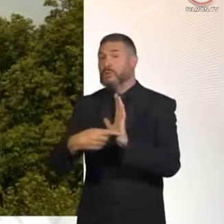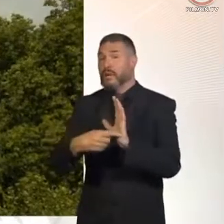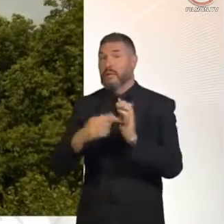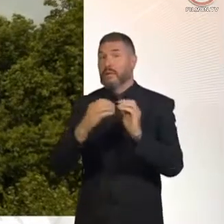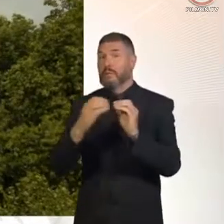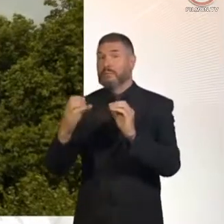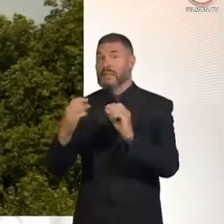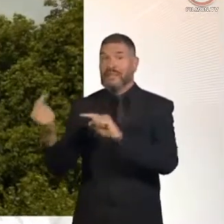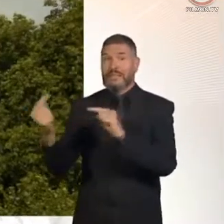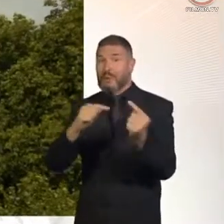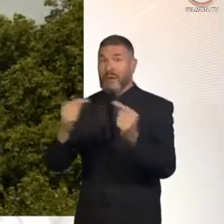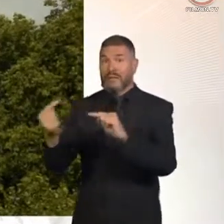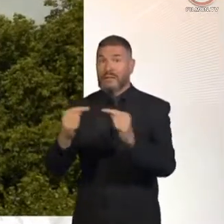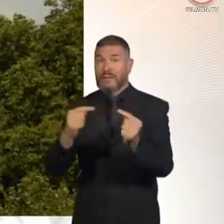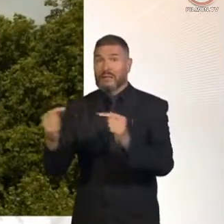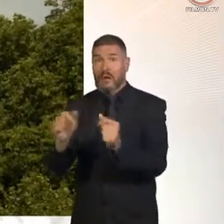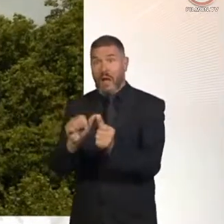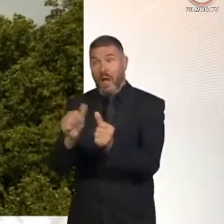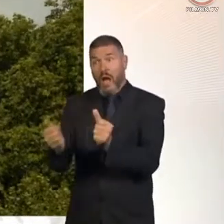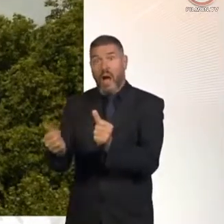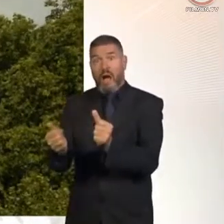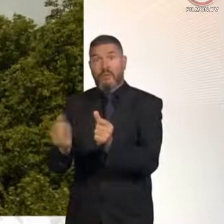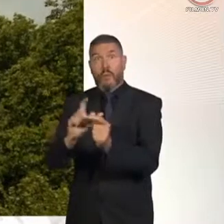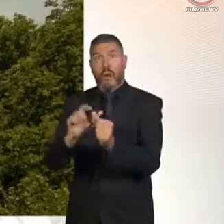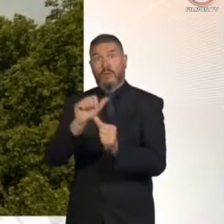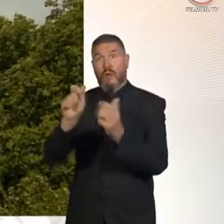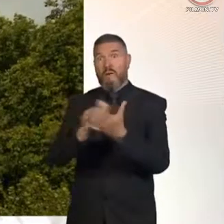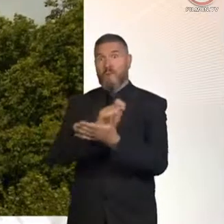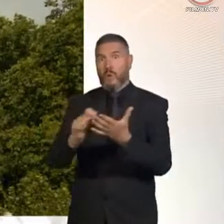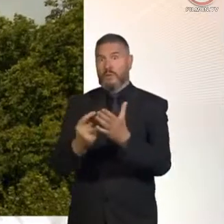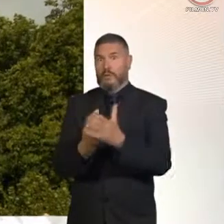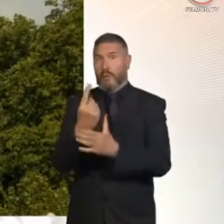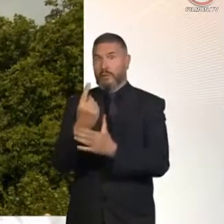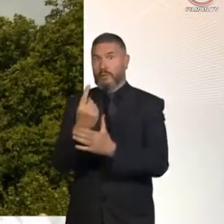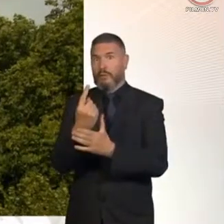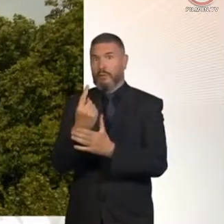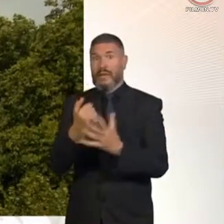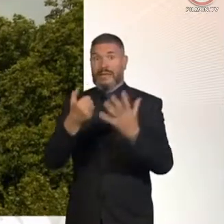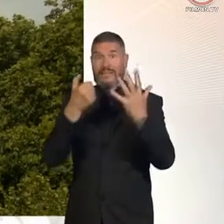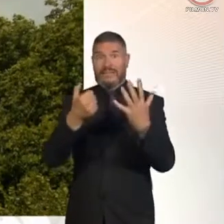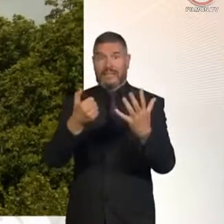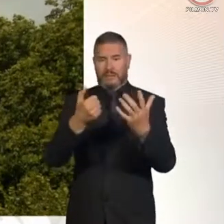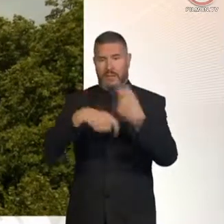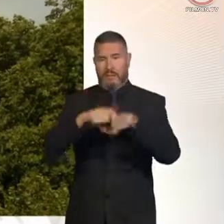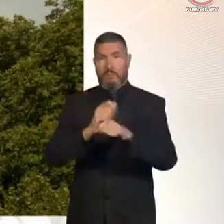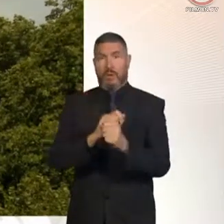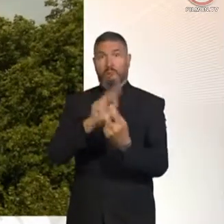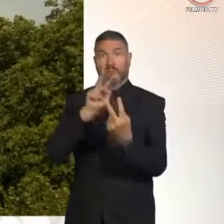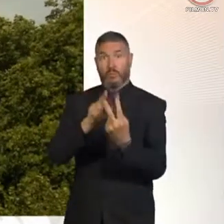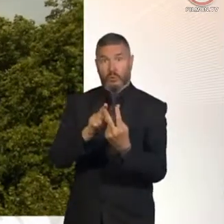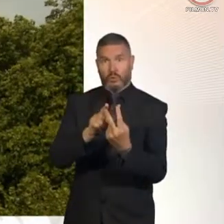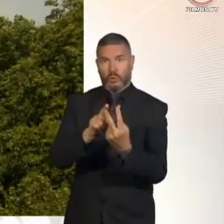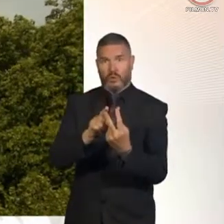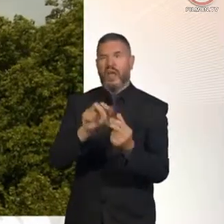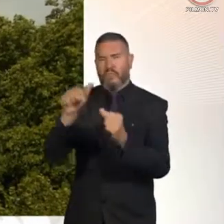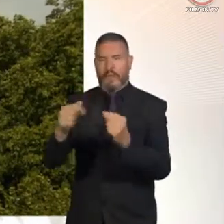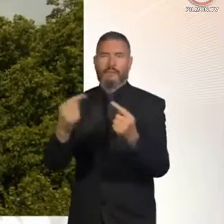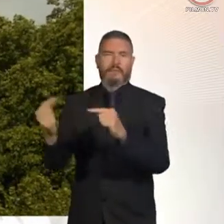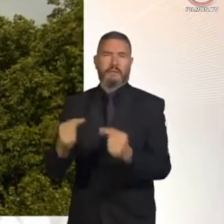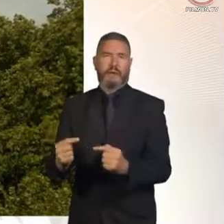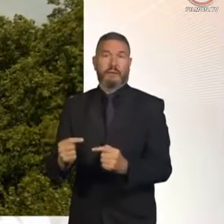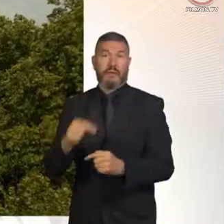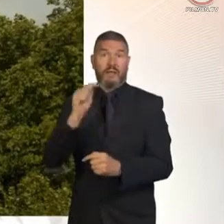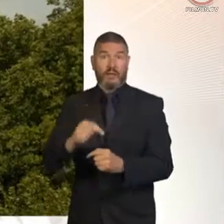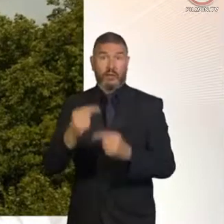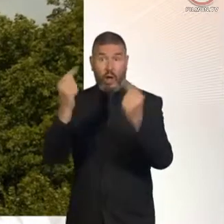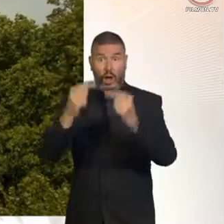evening is after the next round of voting, when the list of contestants will have shrunk still further. This contest is